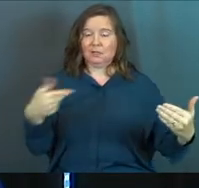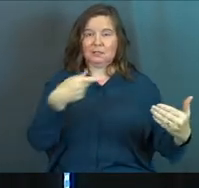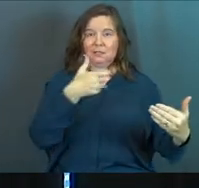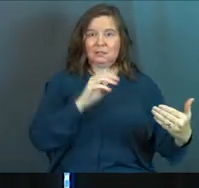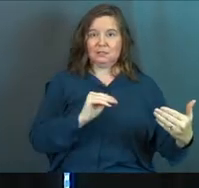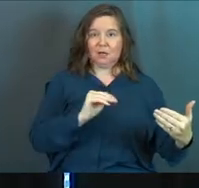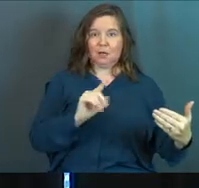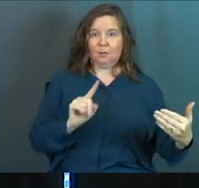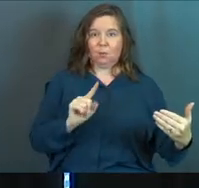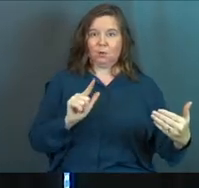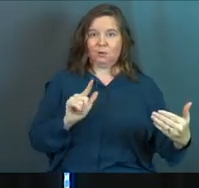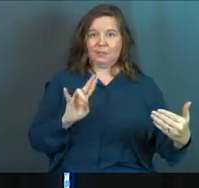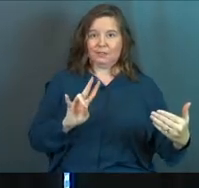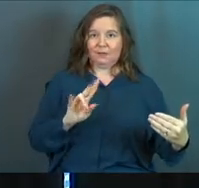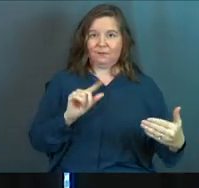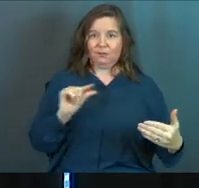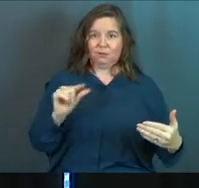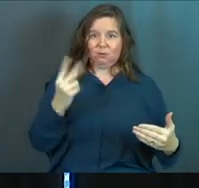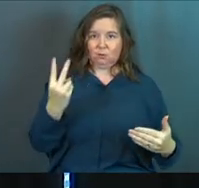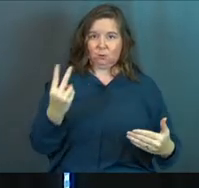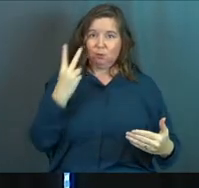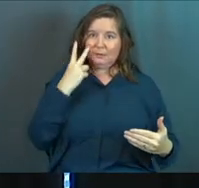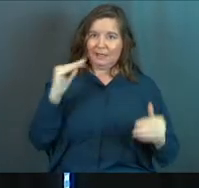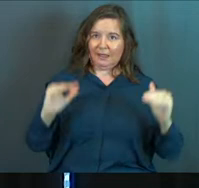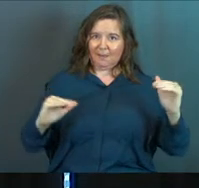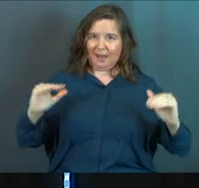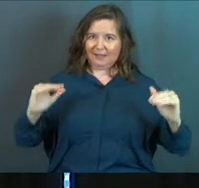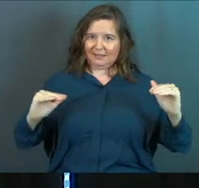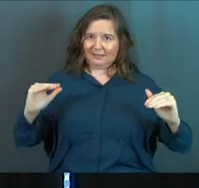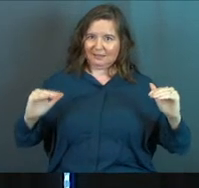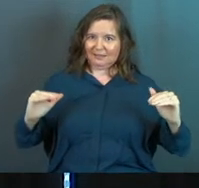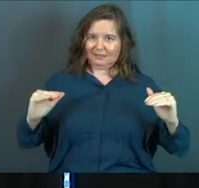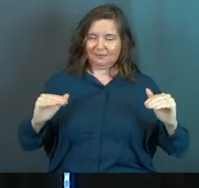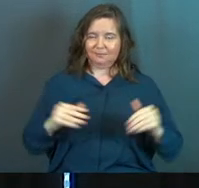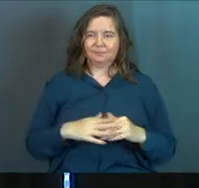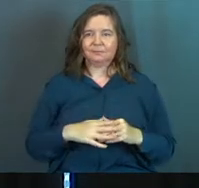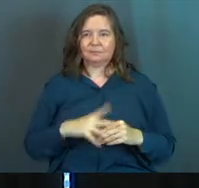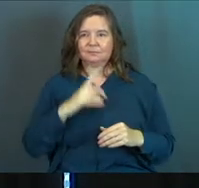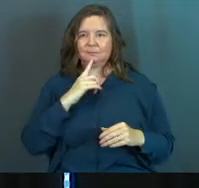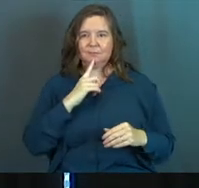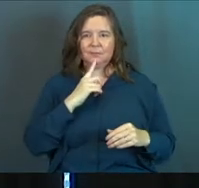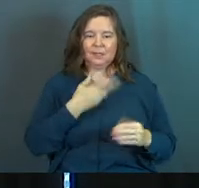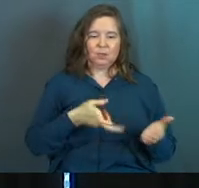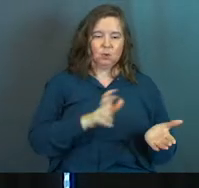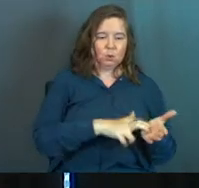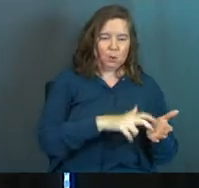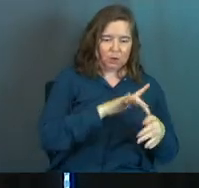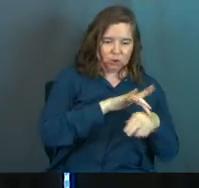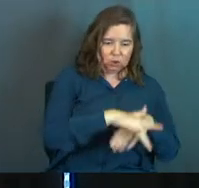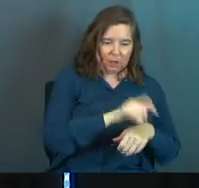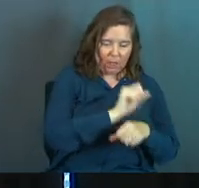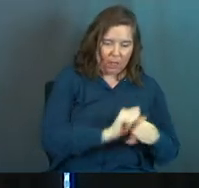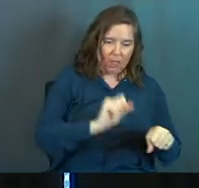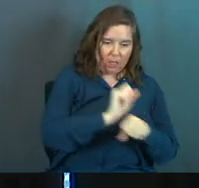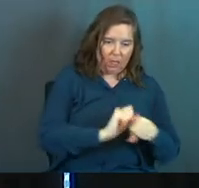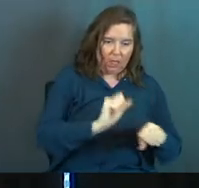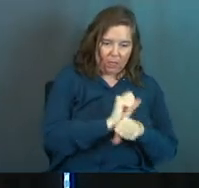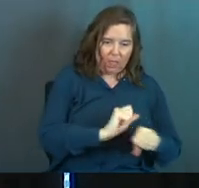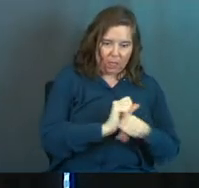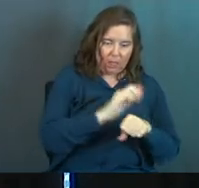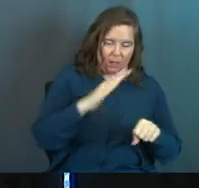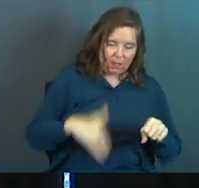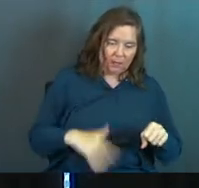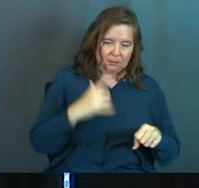127, 2, so that you can see how they balance each other. In vain, it says you rise early and stay up late,